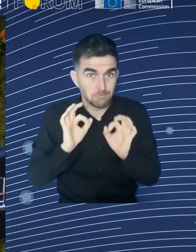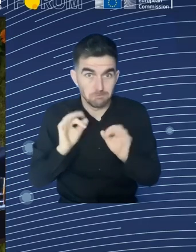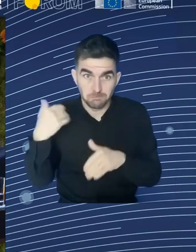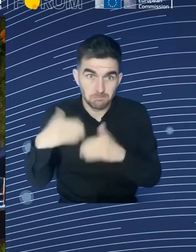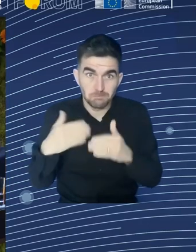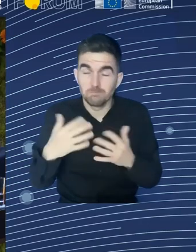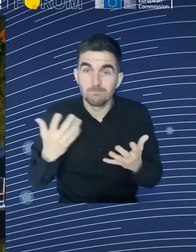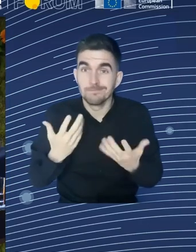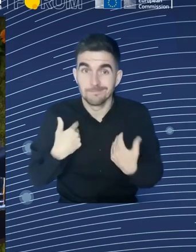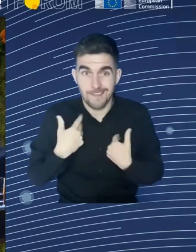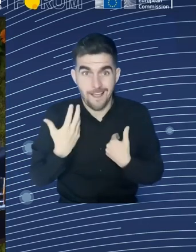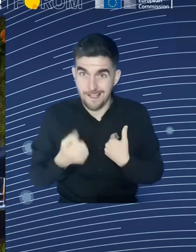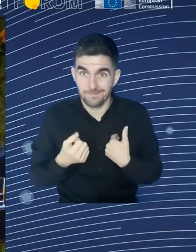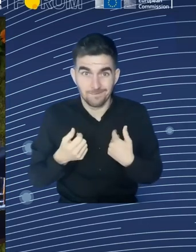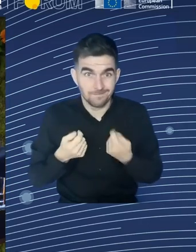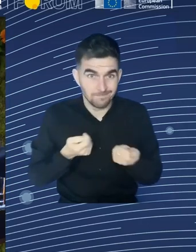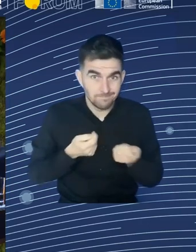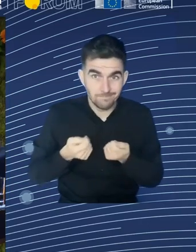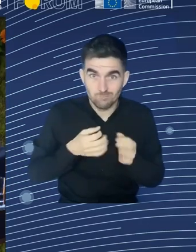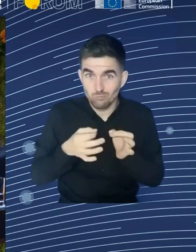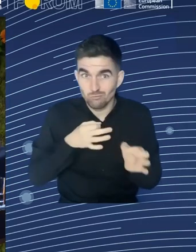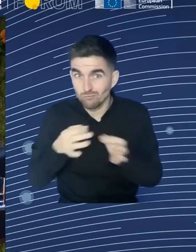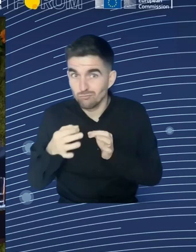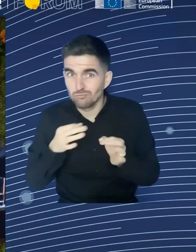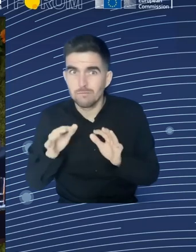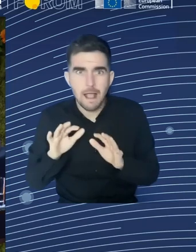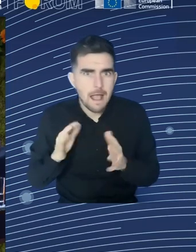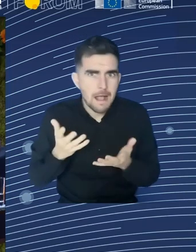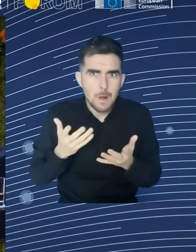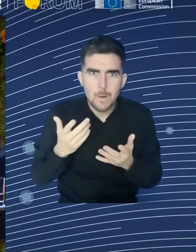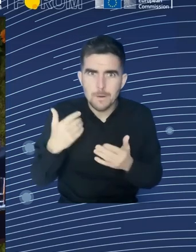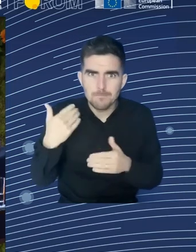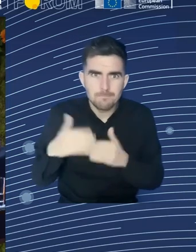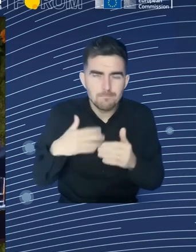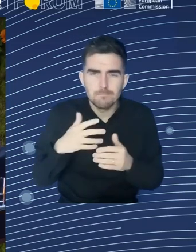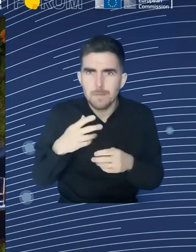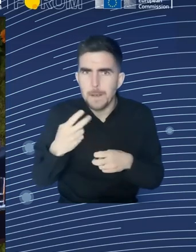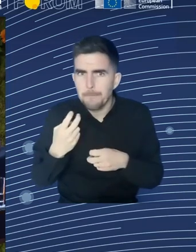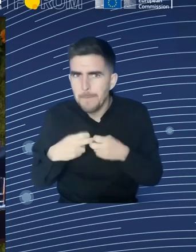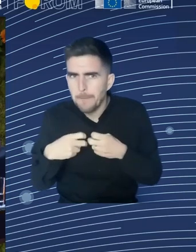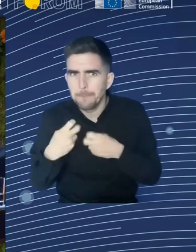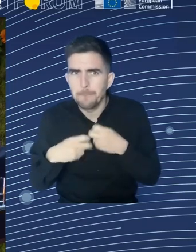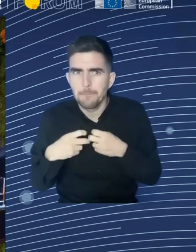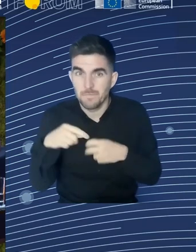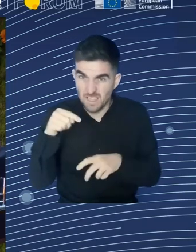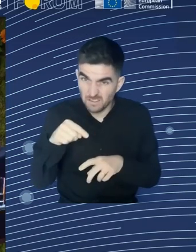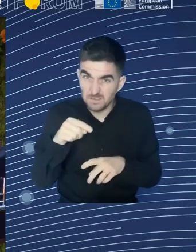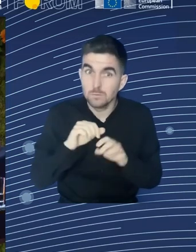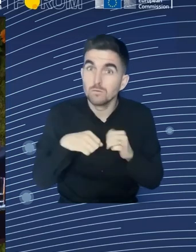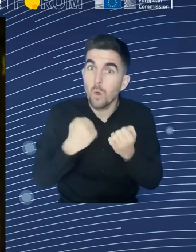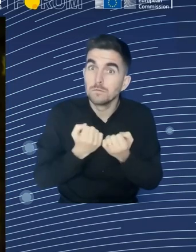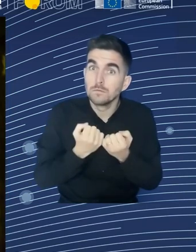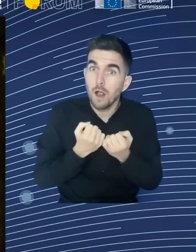employment, it is the whole system that should be engaged in these